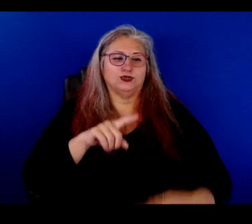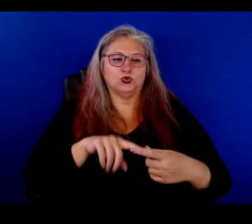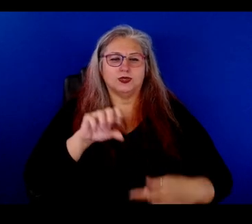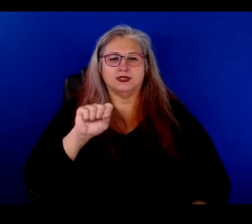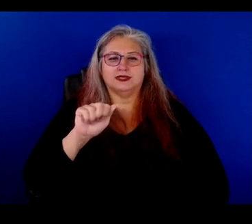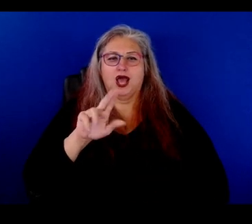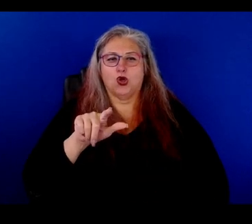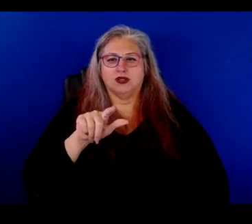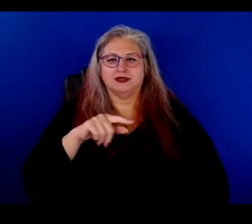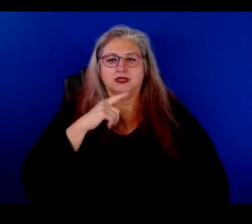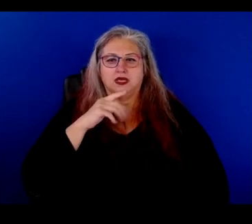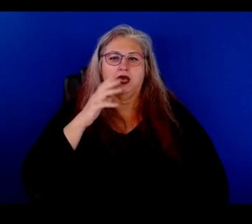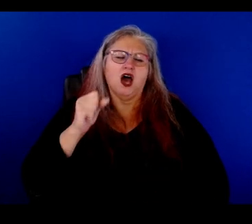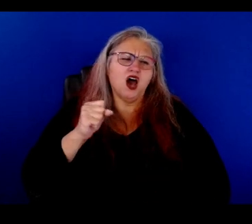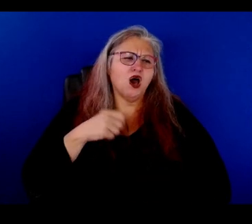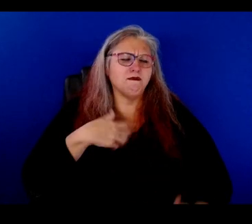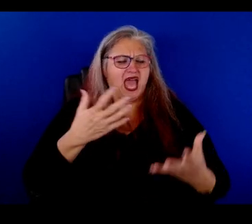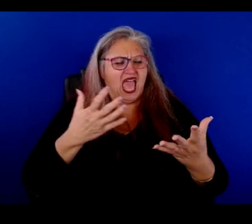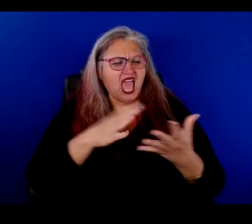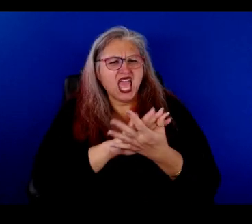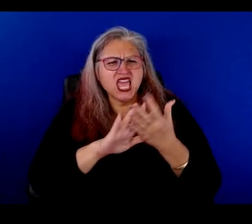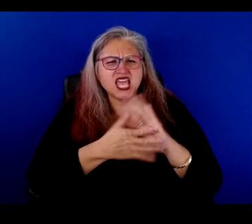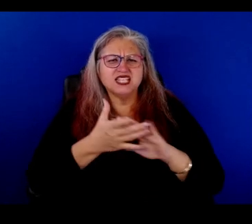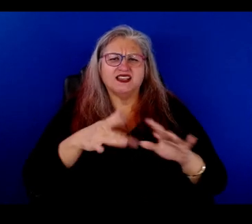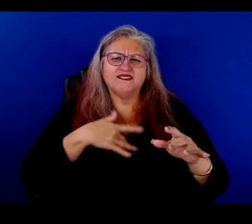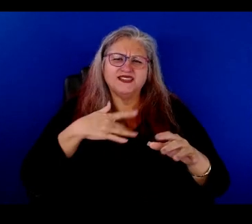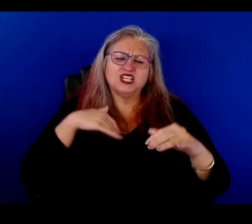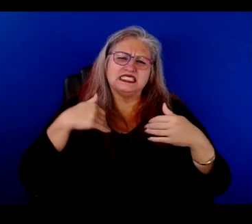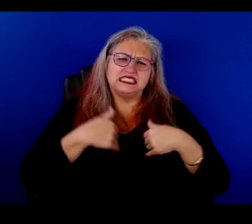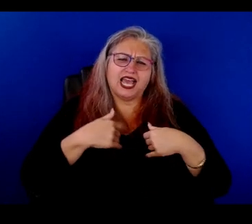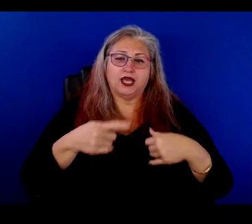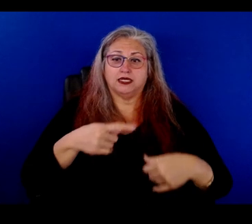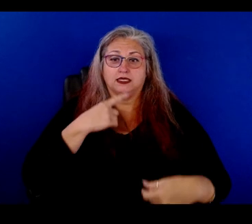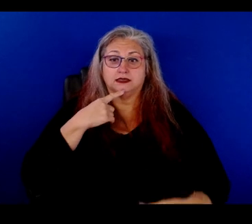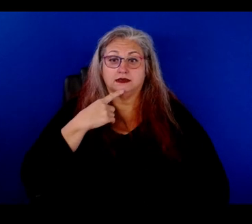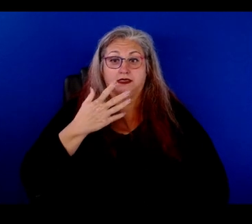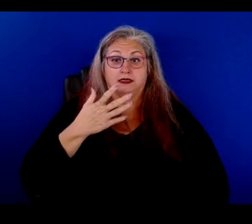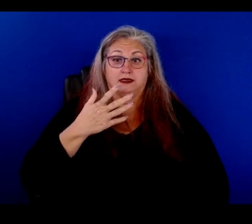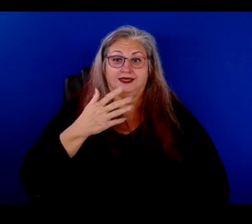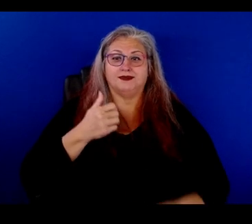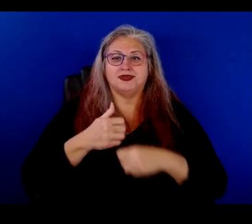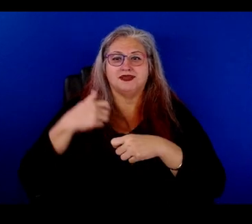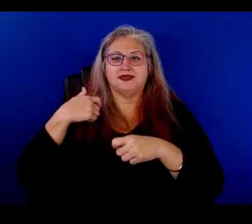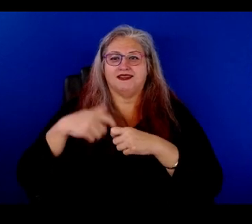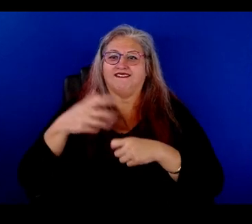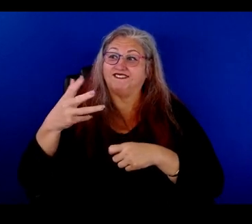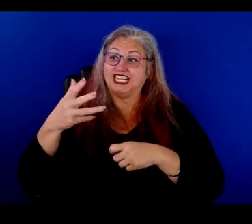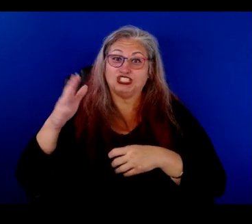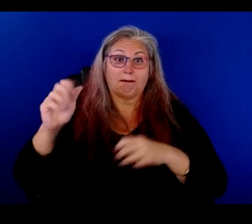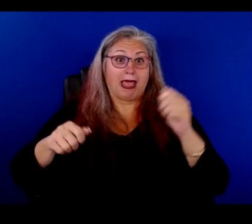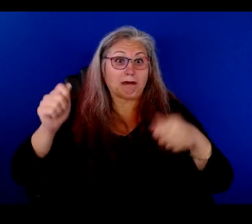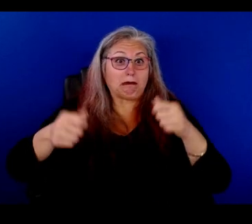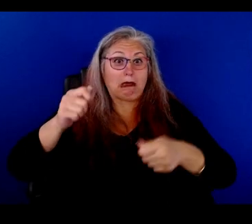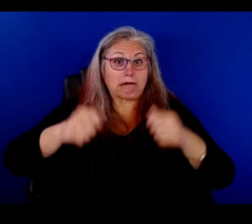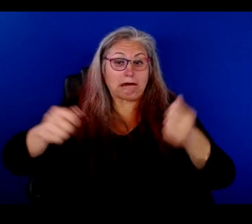about, oh, dude, oh man, my hands hurt me. They feel so tired. And he'd say, pues también quieres estar banging and banging and banging